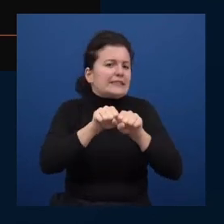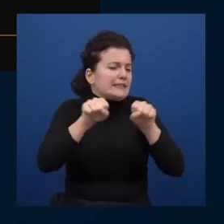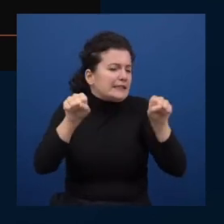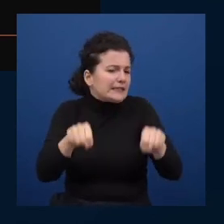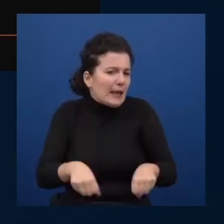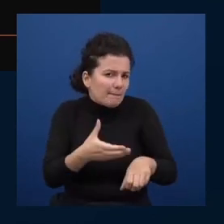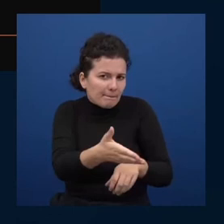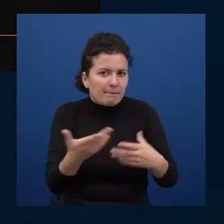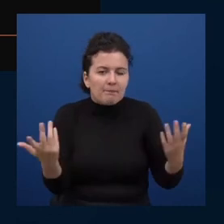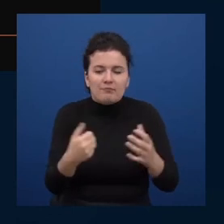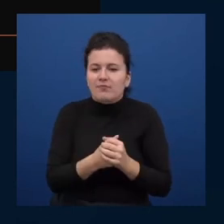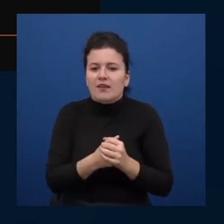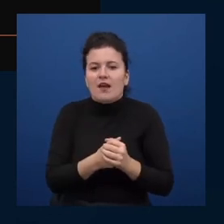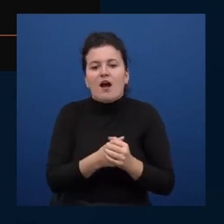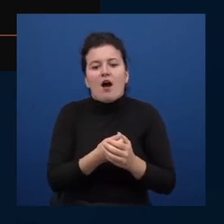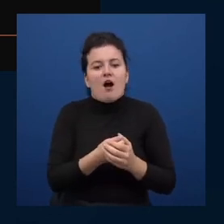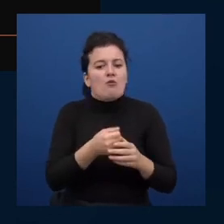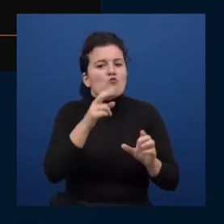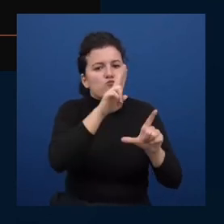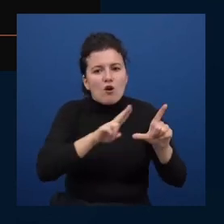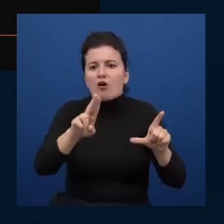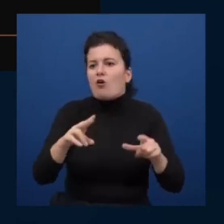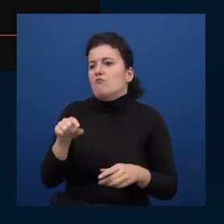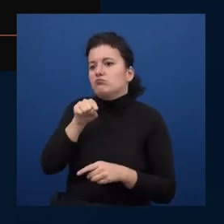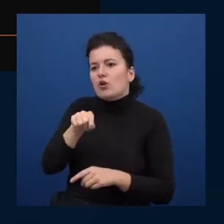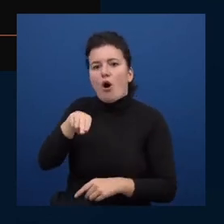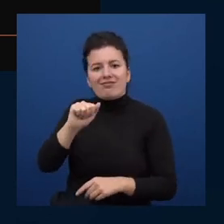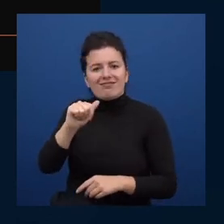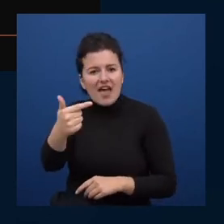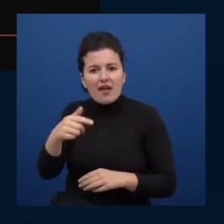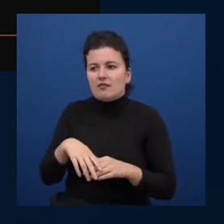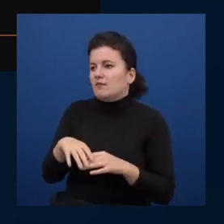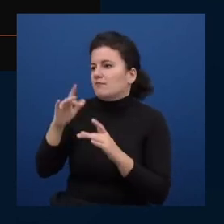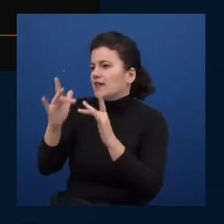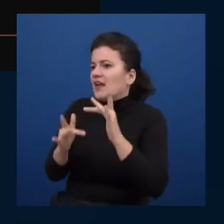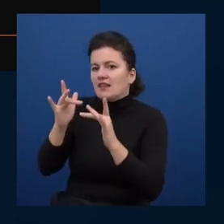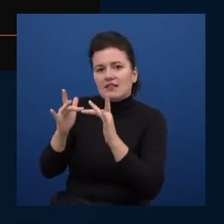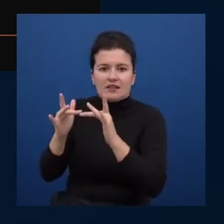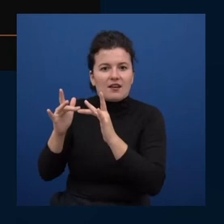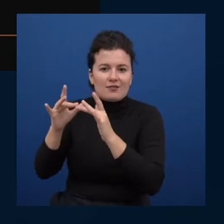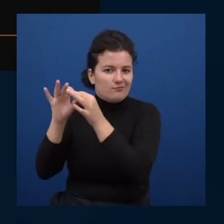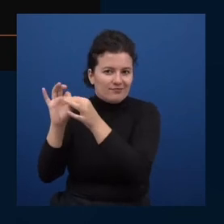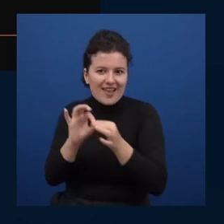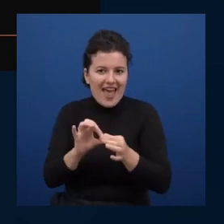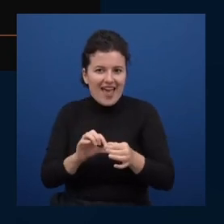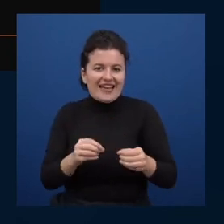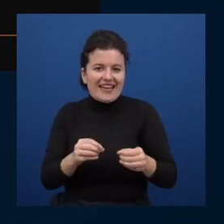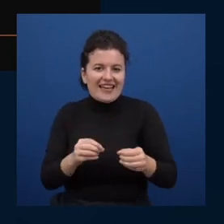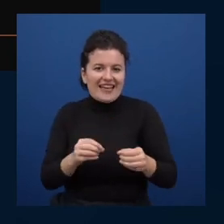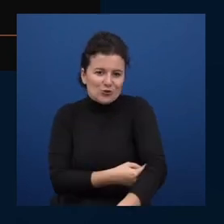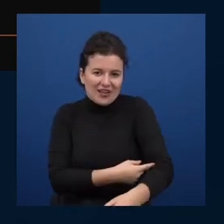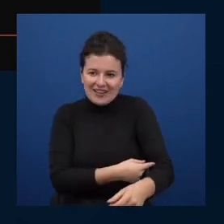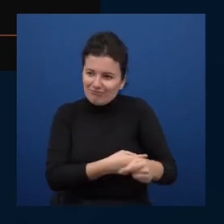be umbraco or dotnet or ruby or you know internet connected insulin pumps you can start plugging